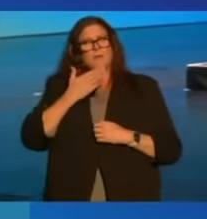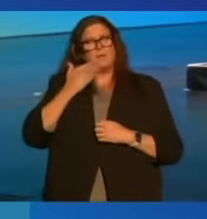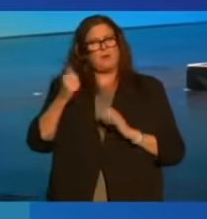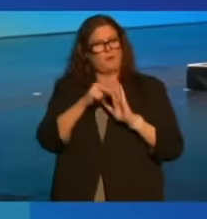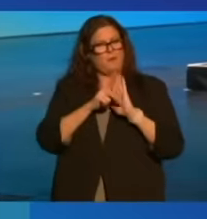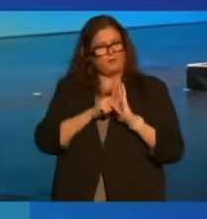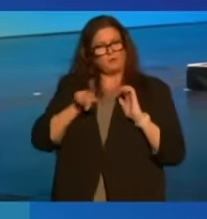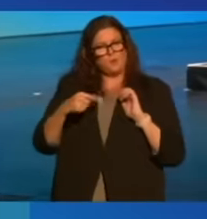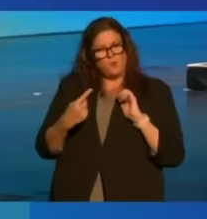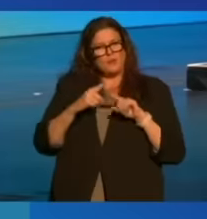policies, but a shift in our mindset.